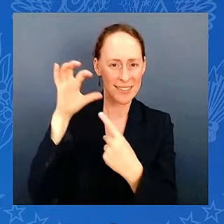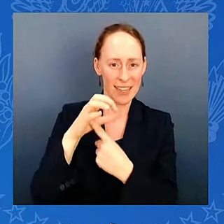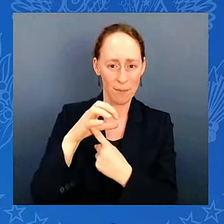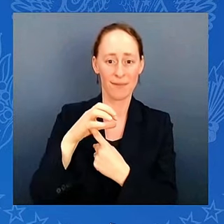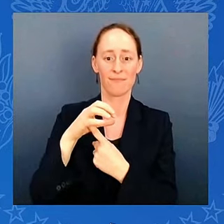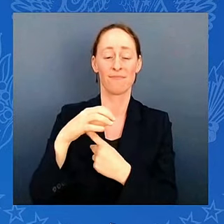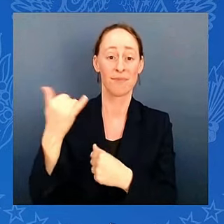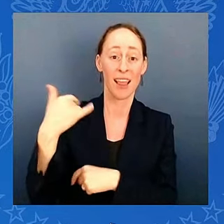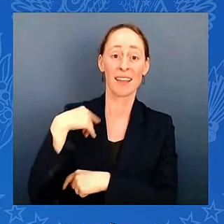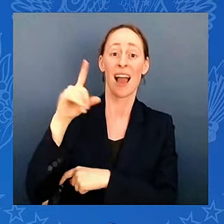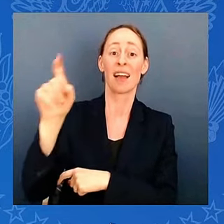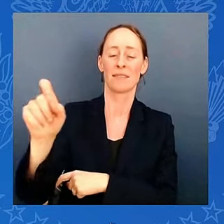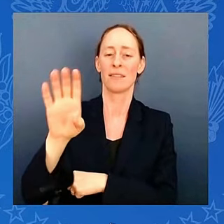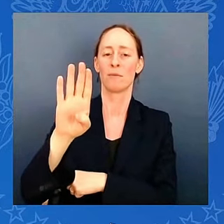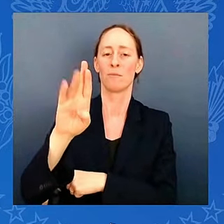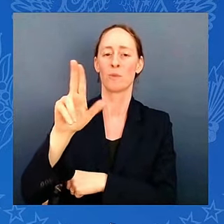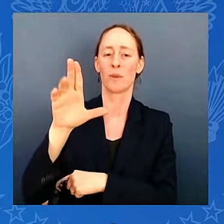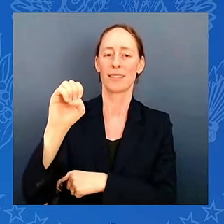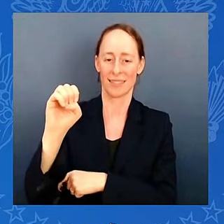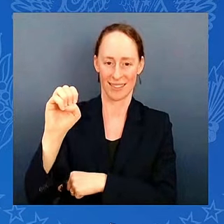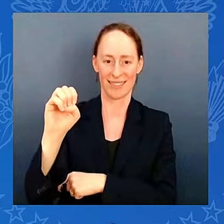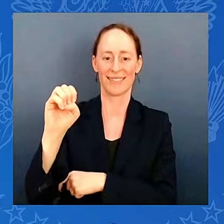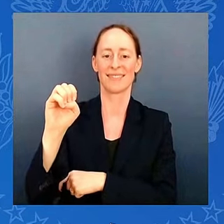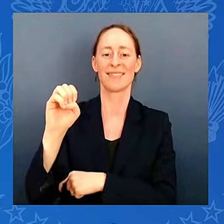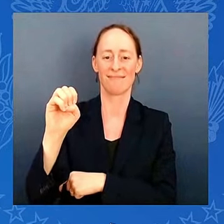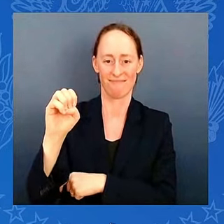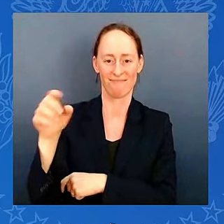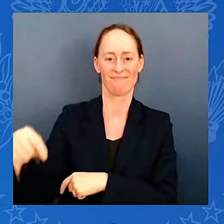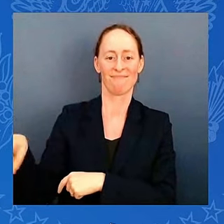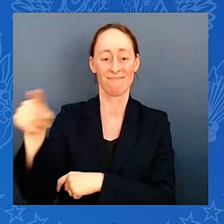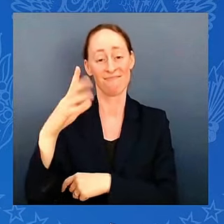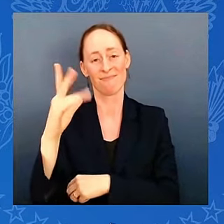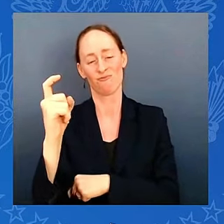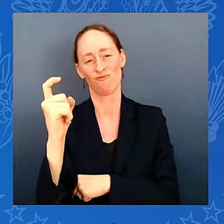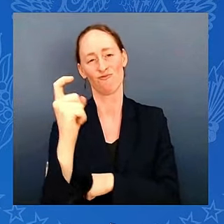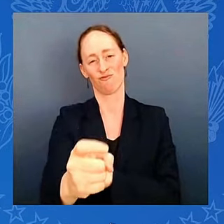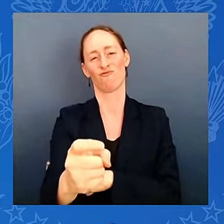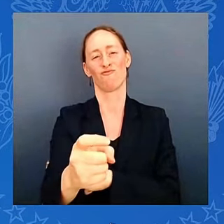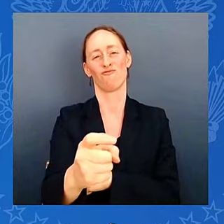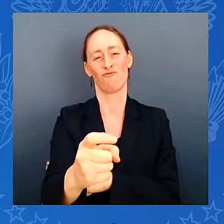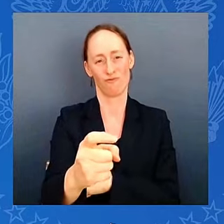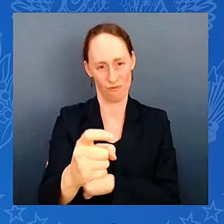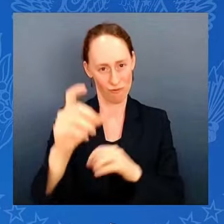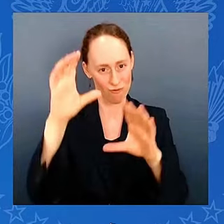leader, to present President Biden with a couple gifts on behalf of the team. Thank you. Thank